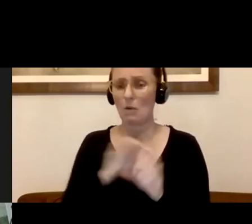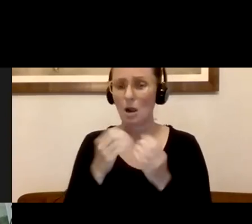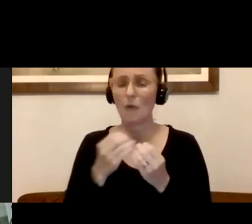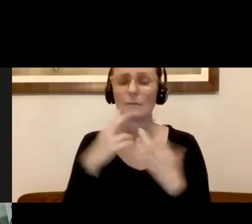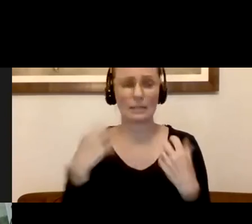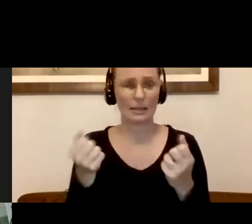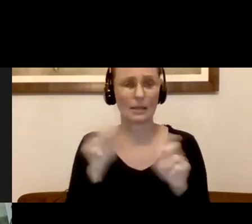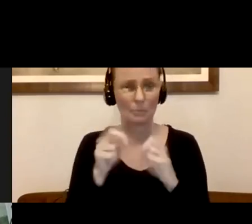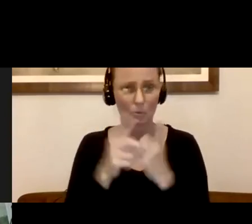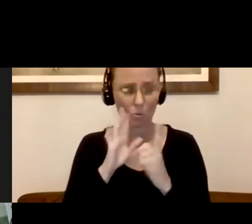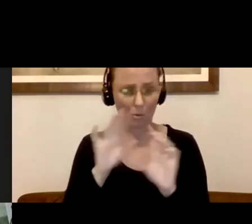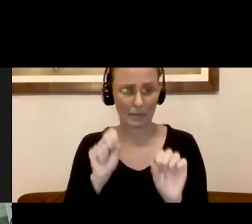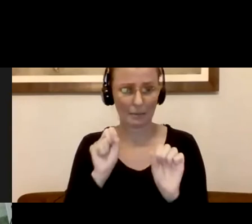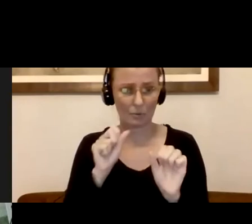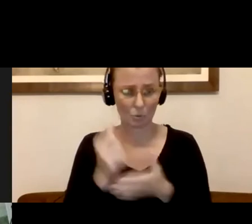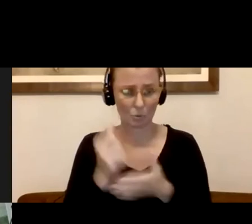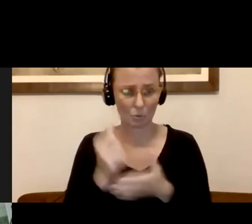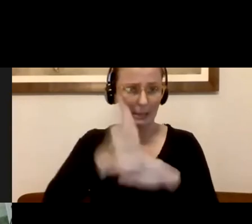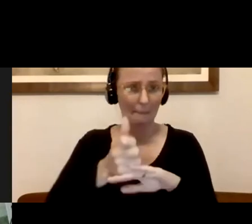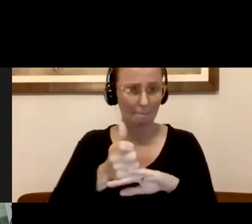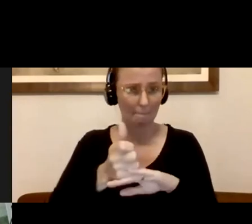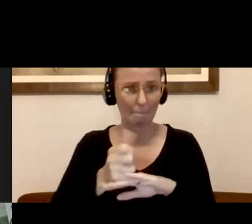and we will be able to help set that up for you.